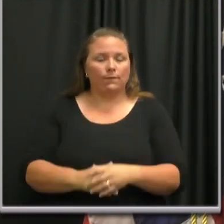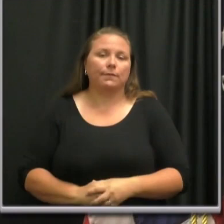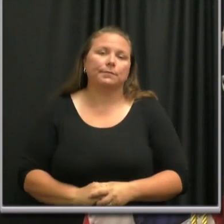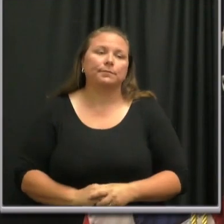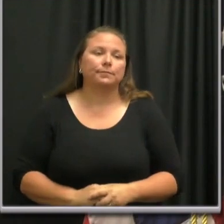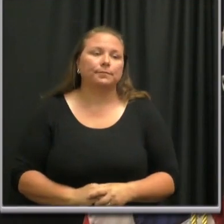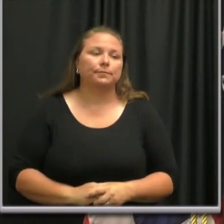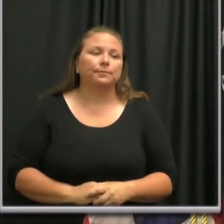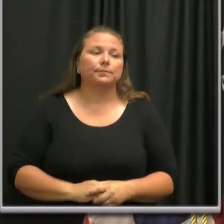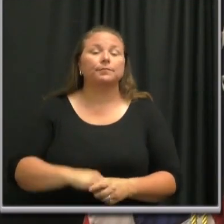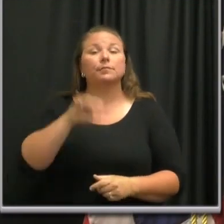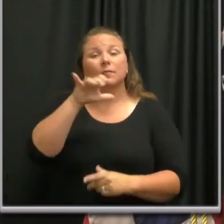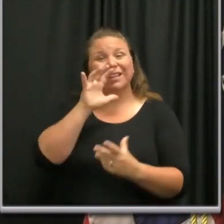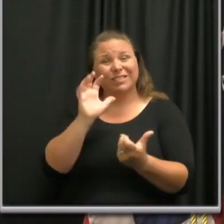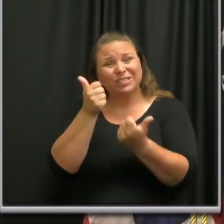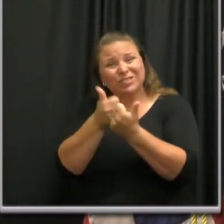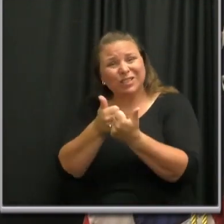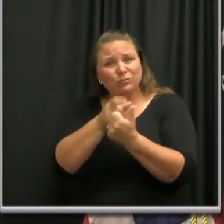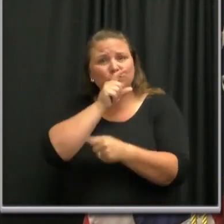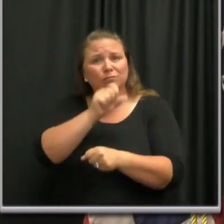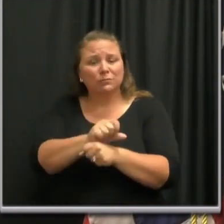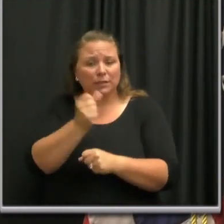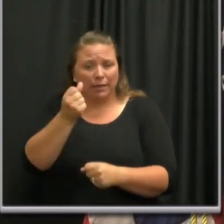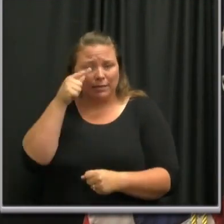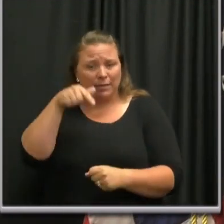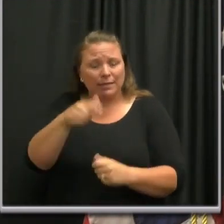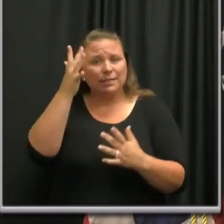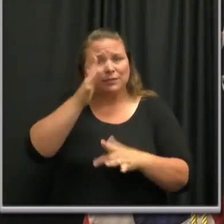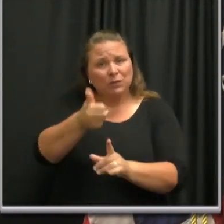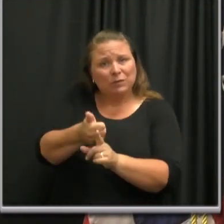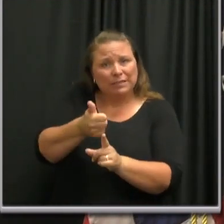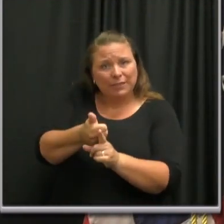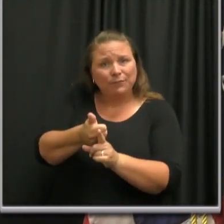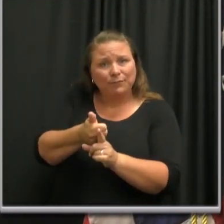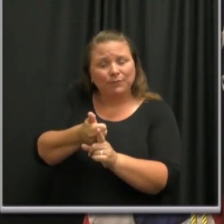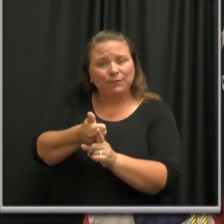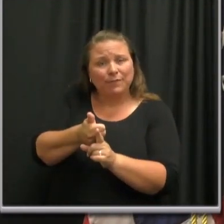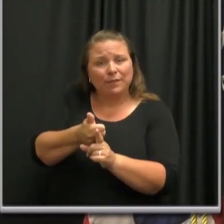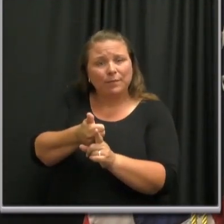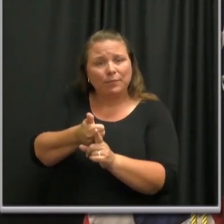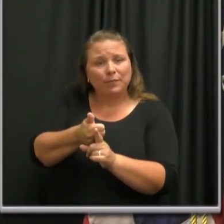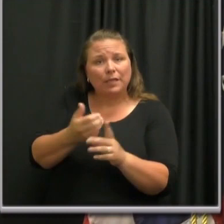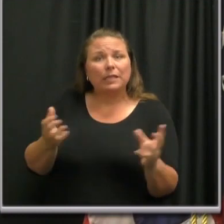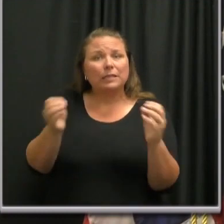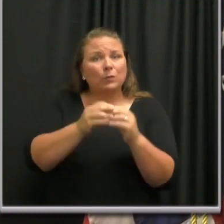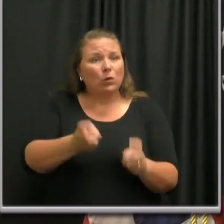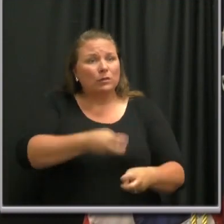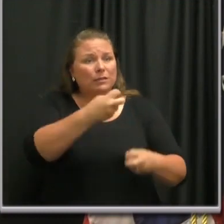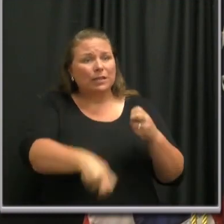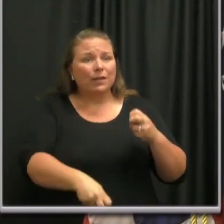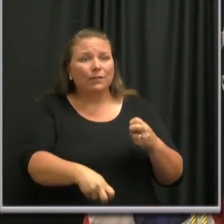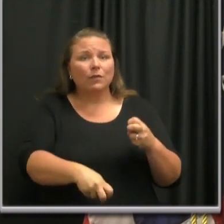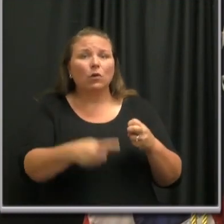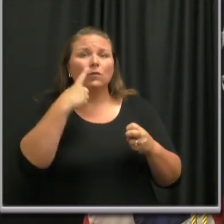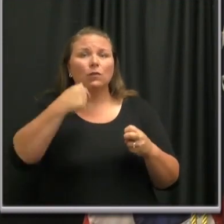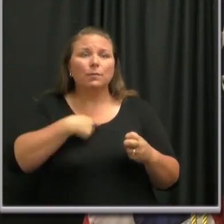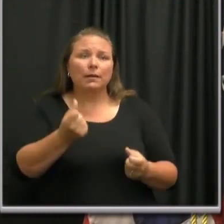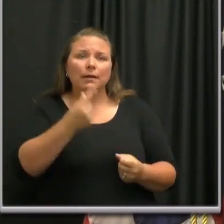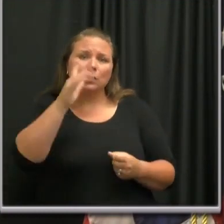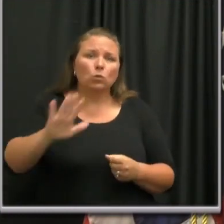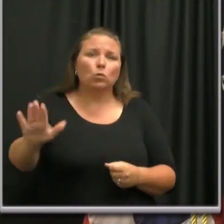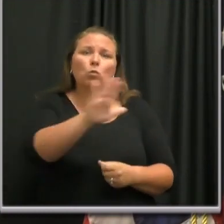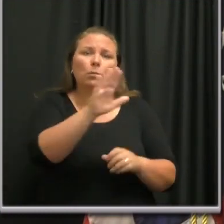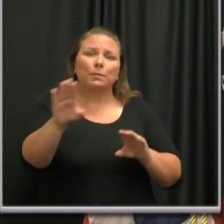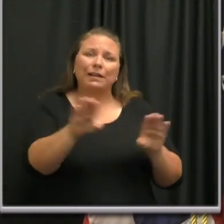And as challenging as it is to understand the virus, it's more difficult for me to understand the behavior of the people